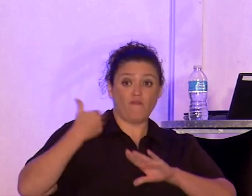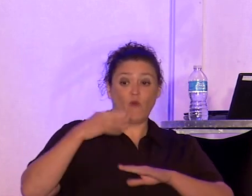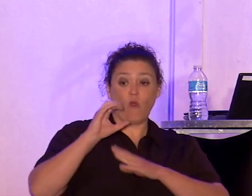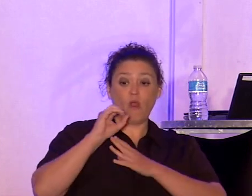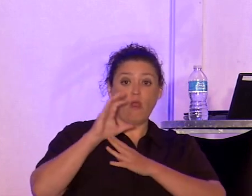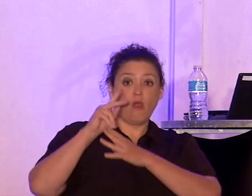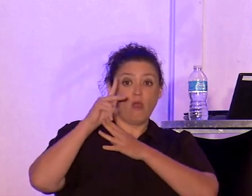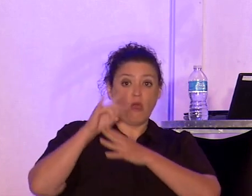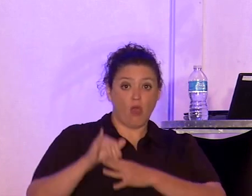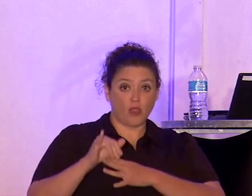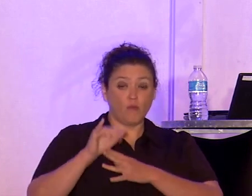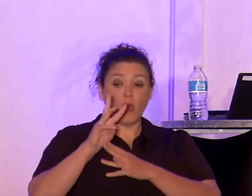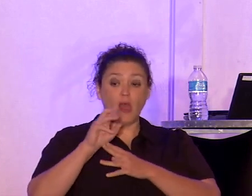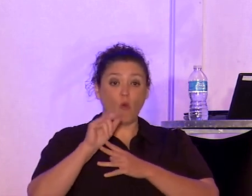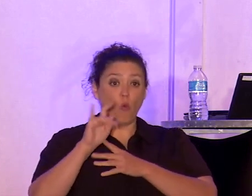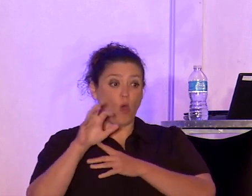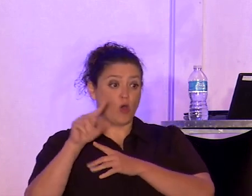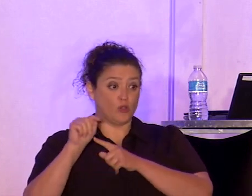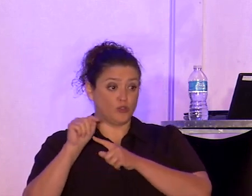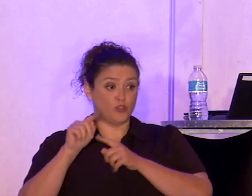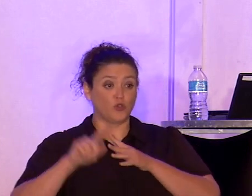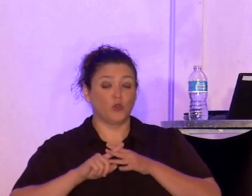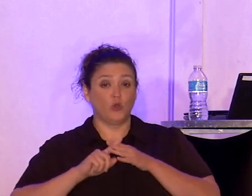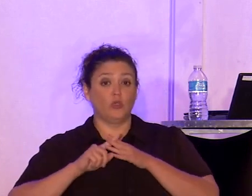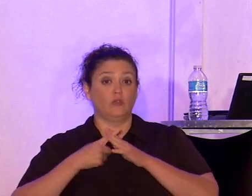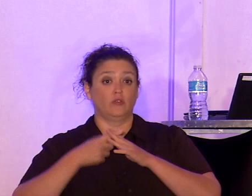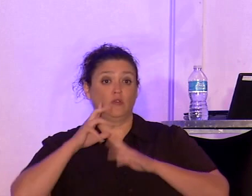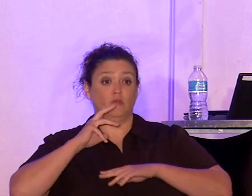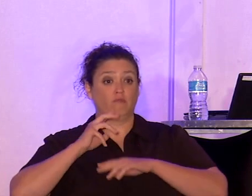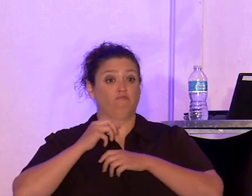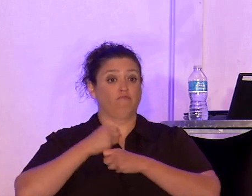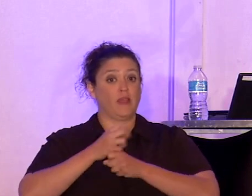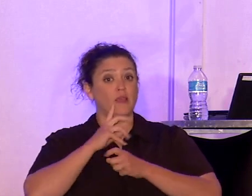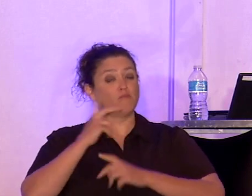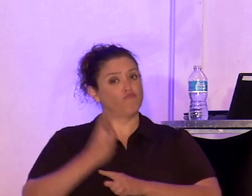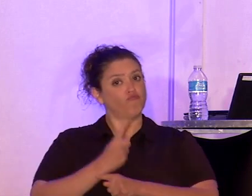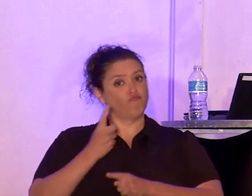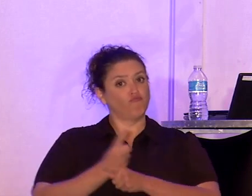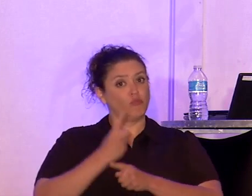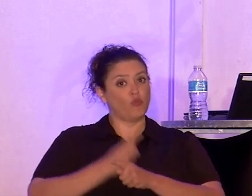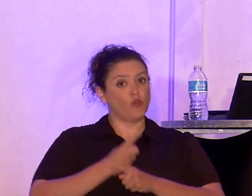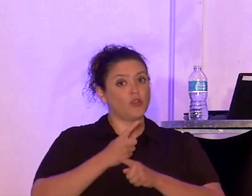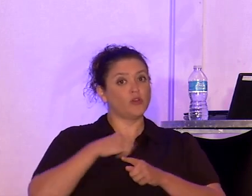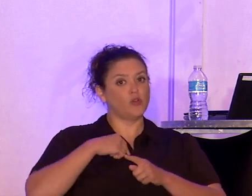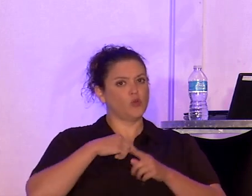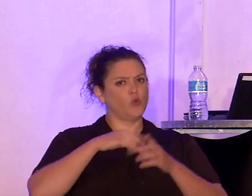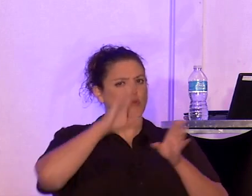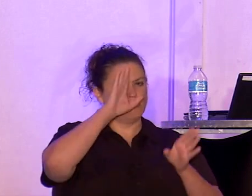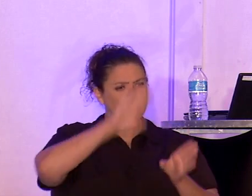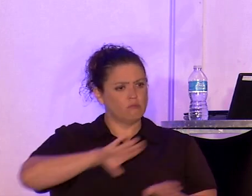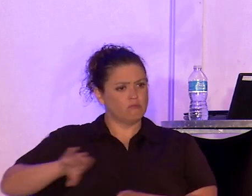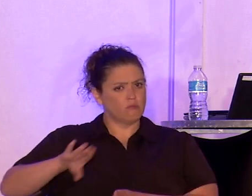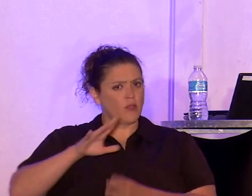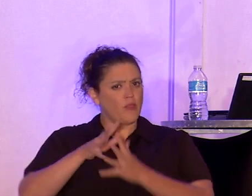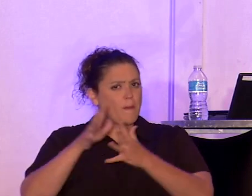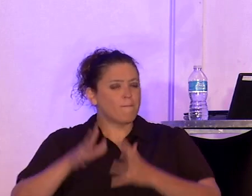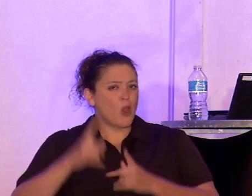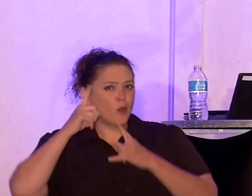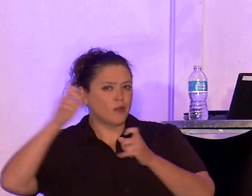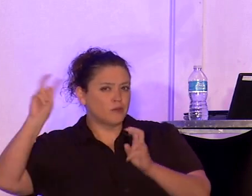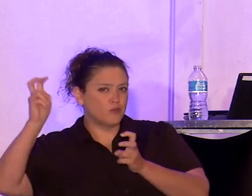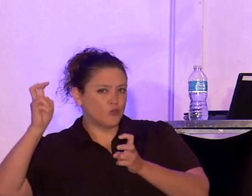critique of capitalism made it fashionable to lament the demise of the American dream amongst white Americans,